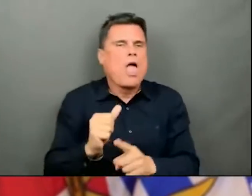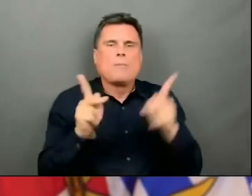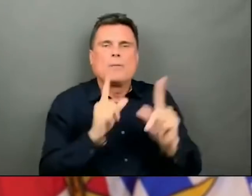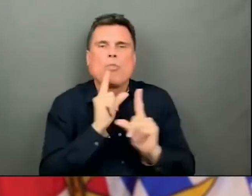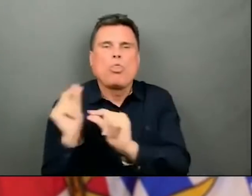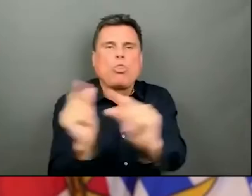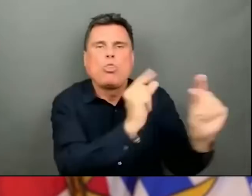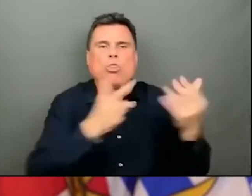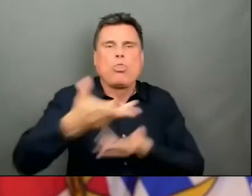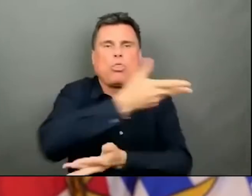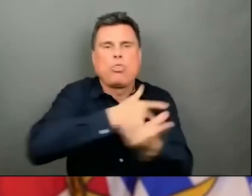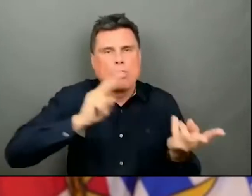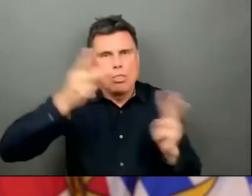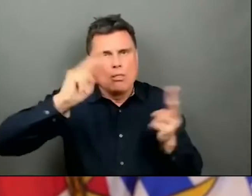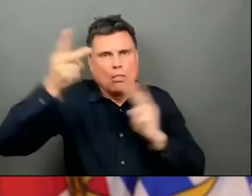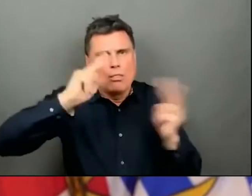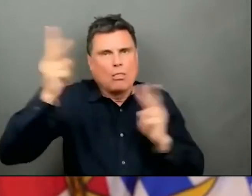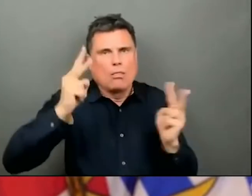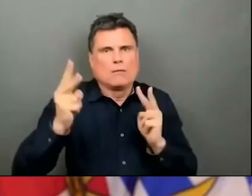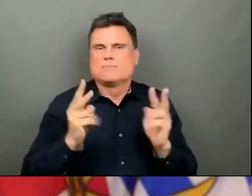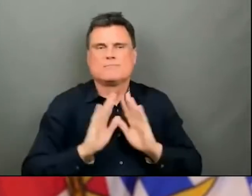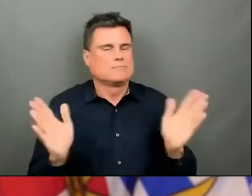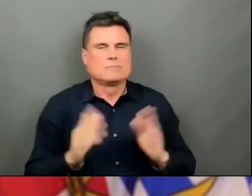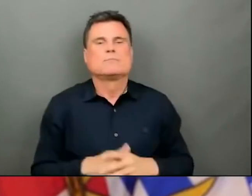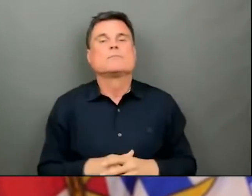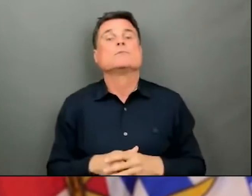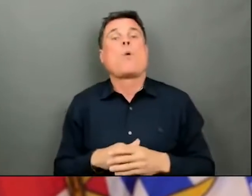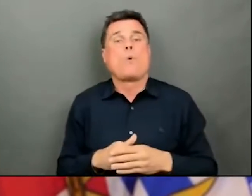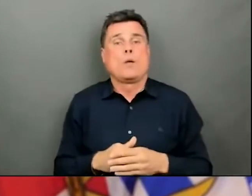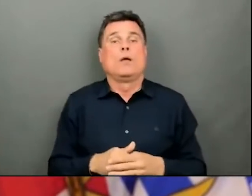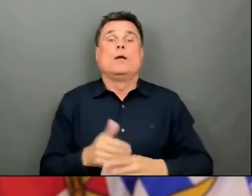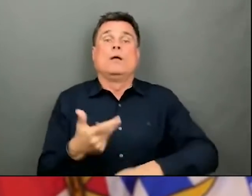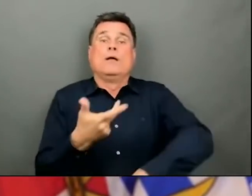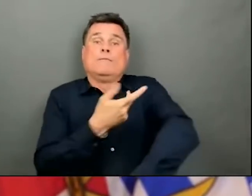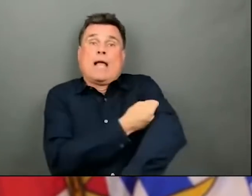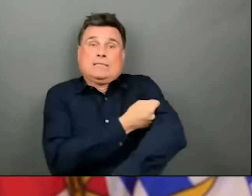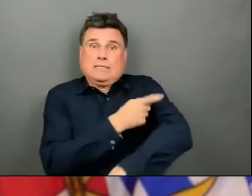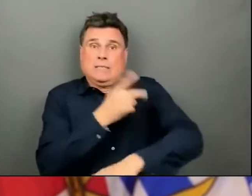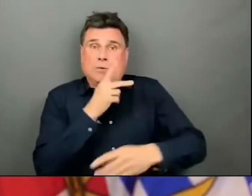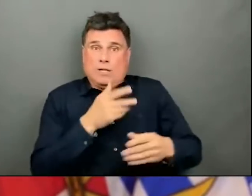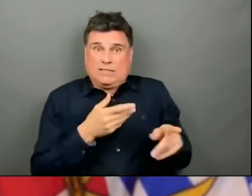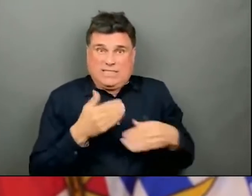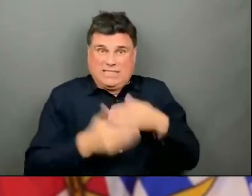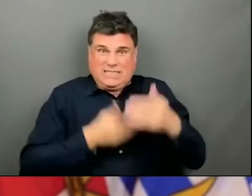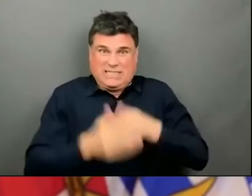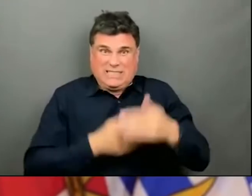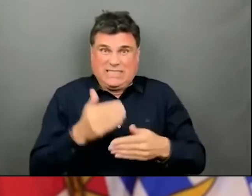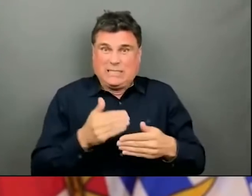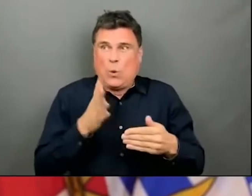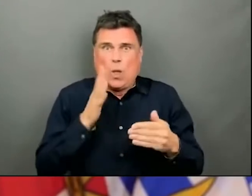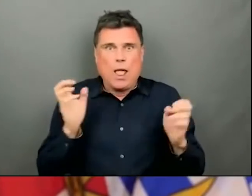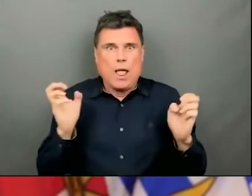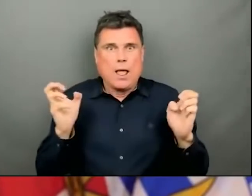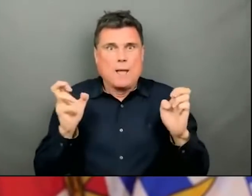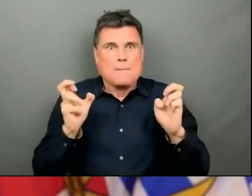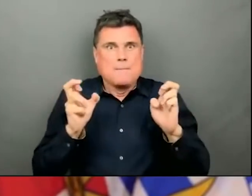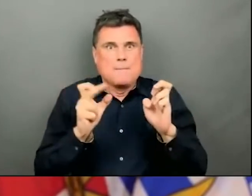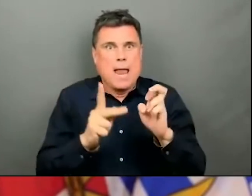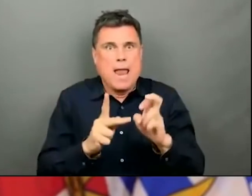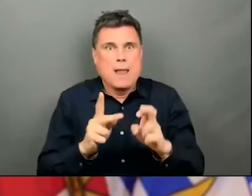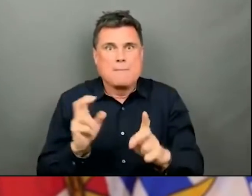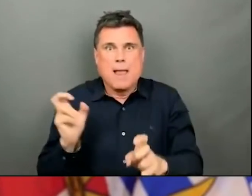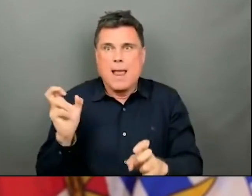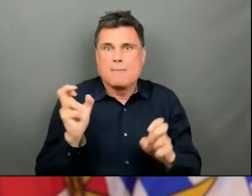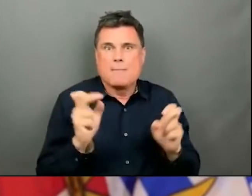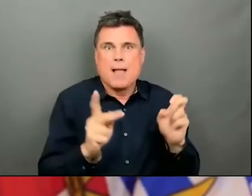we come closer to returning to our post-pandemic normalcy. It won't be the same as prior to this pandemic,